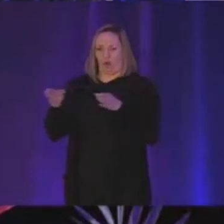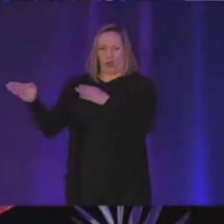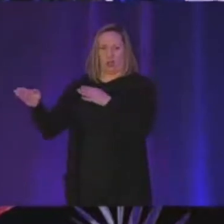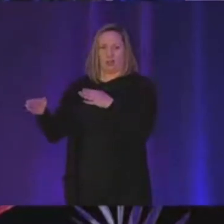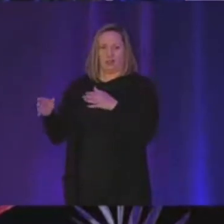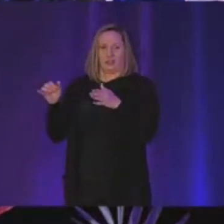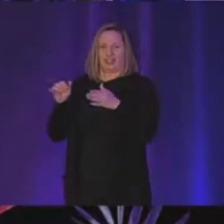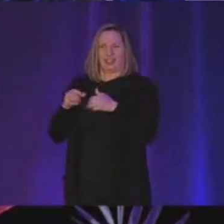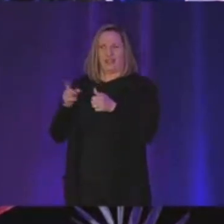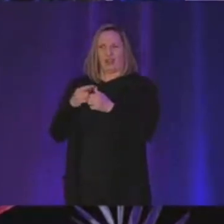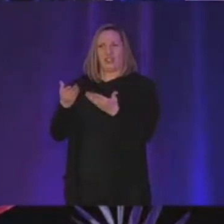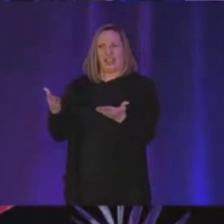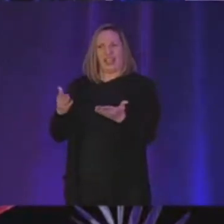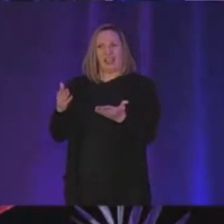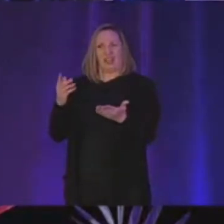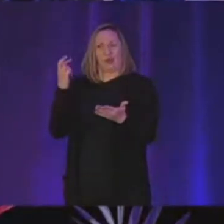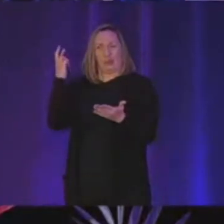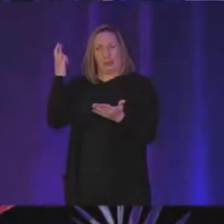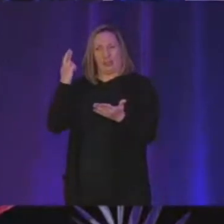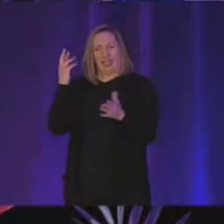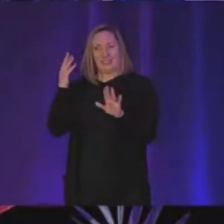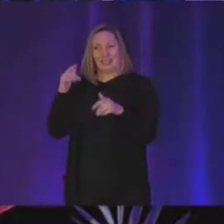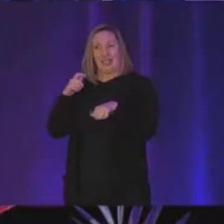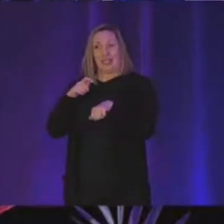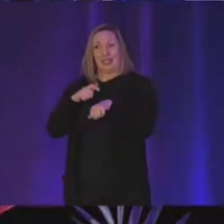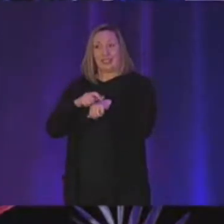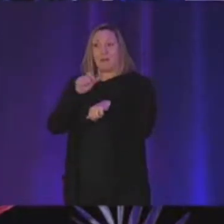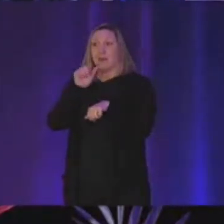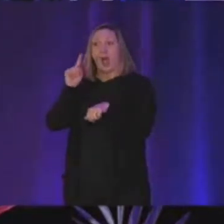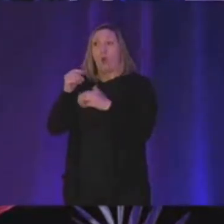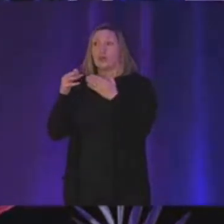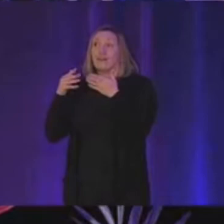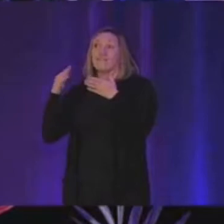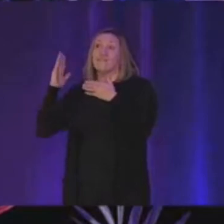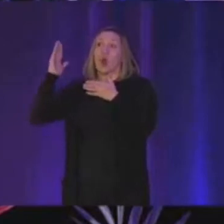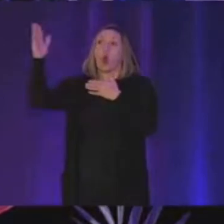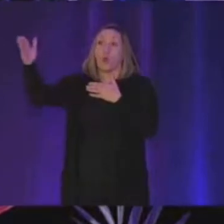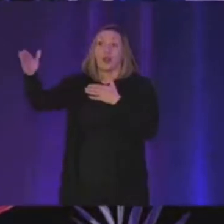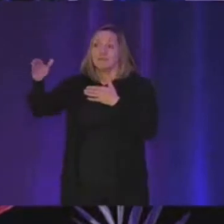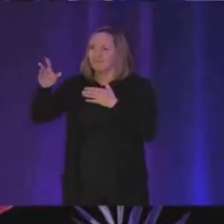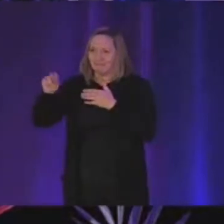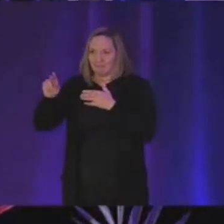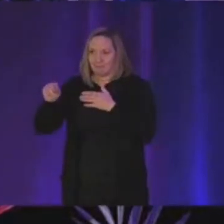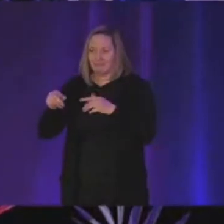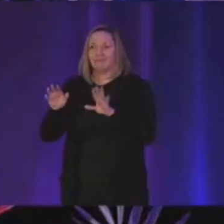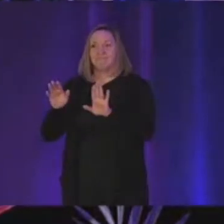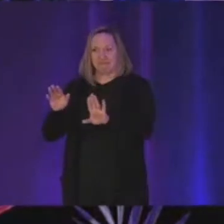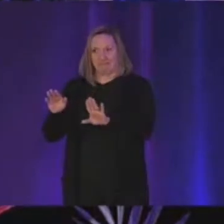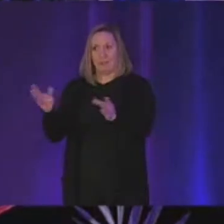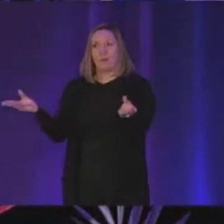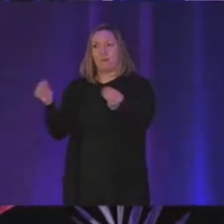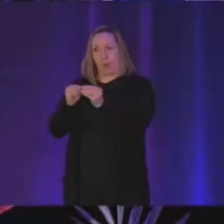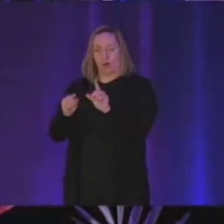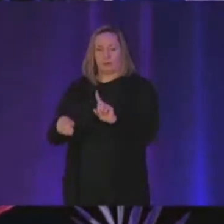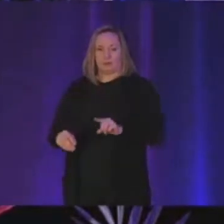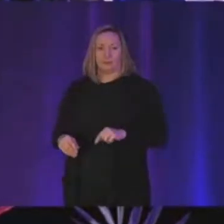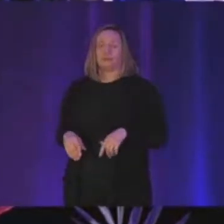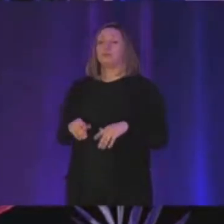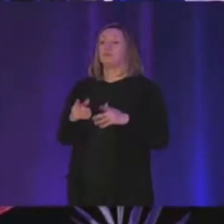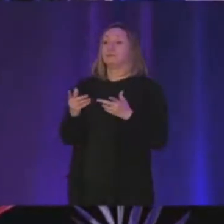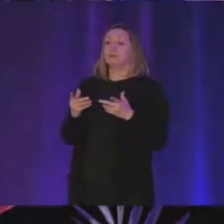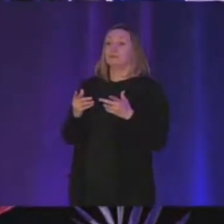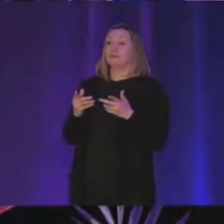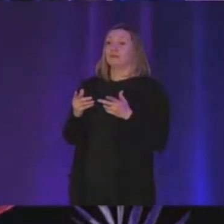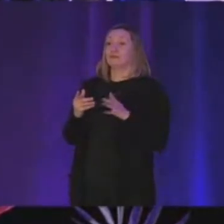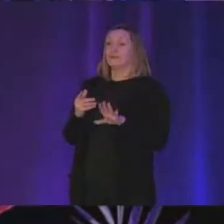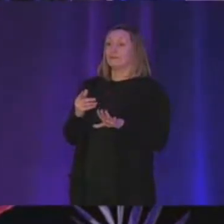-banging thing which is like time doesn't only travel forward so now we're not done yet so